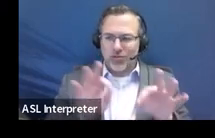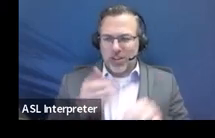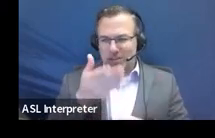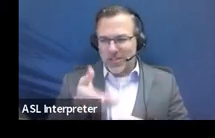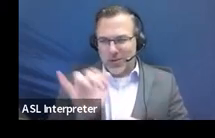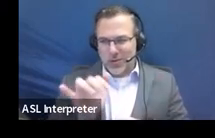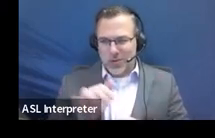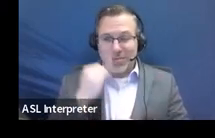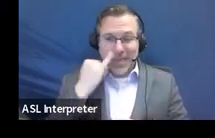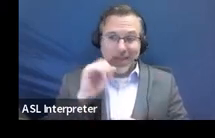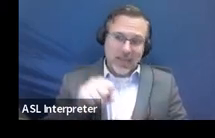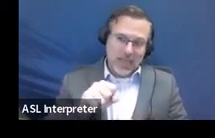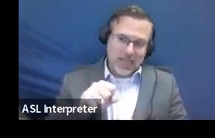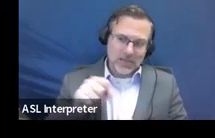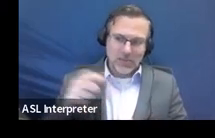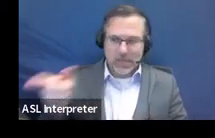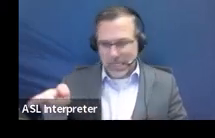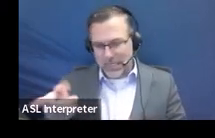and so on.